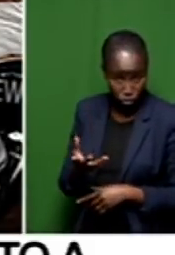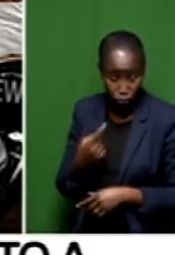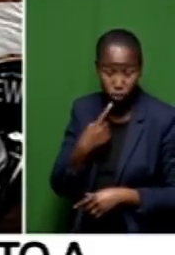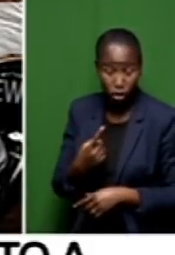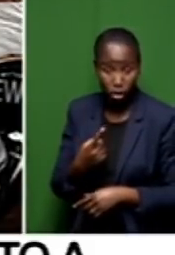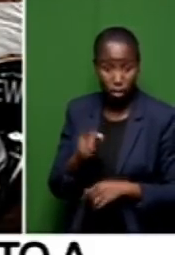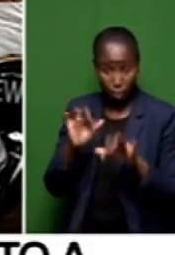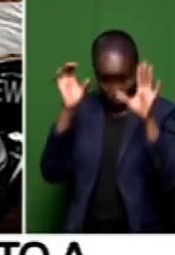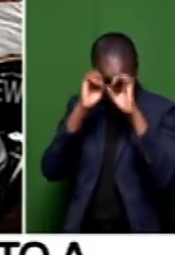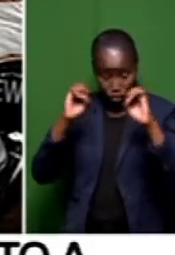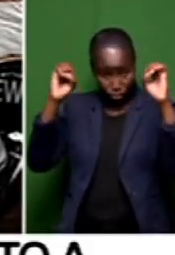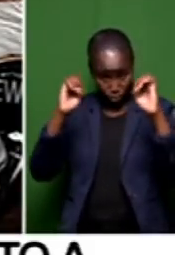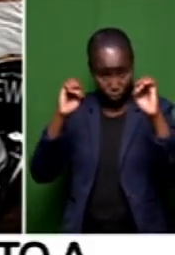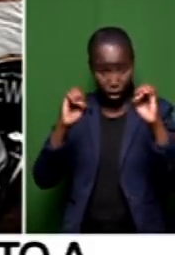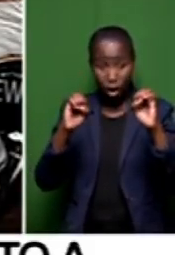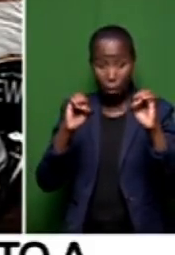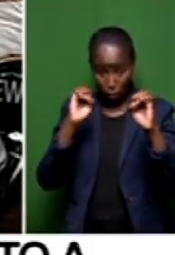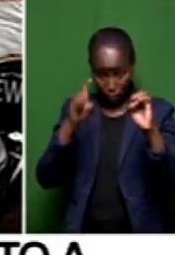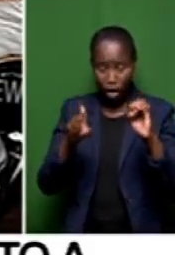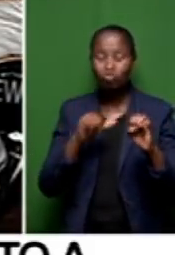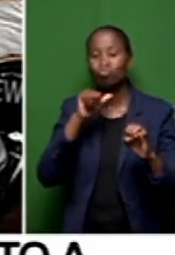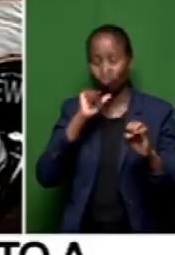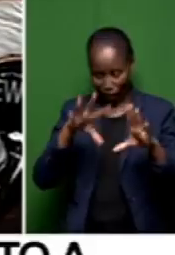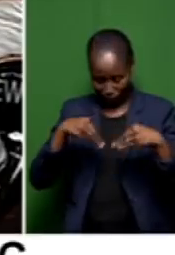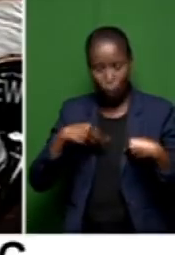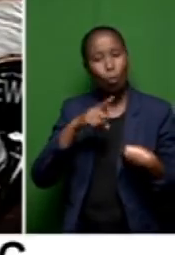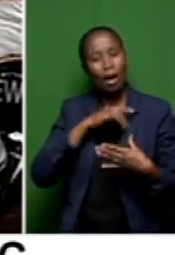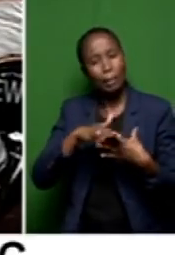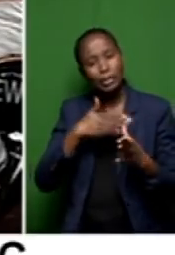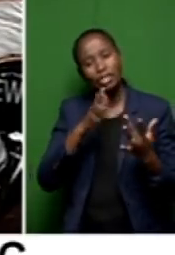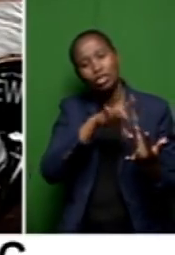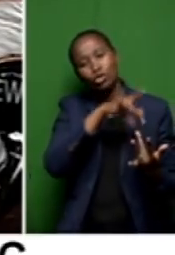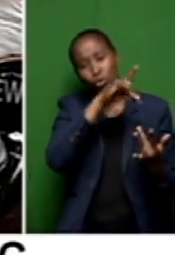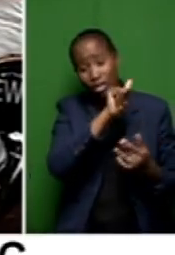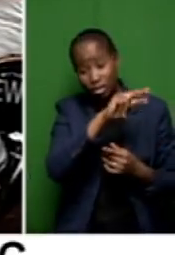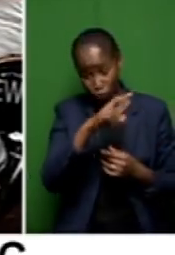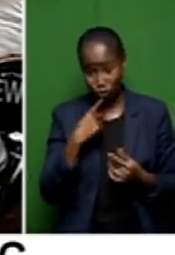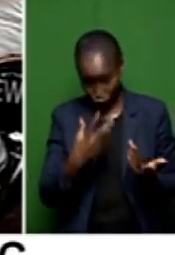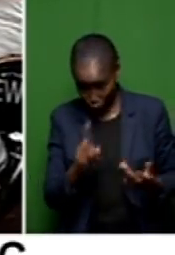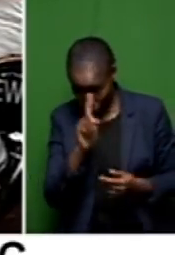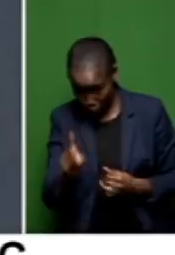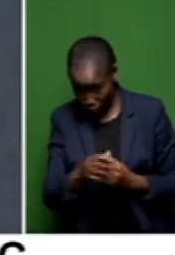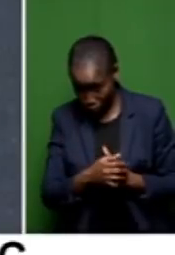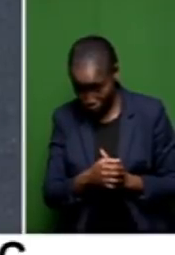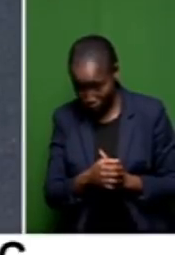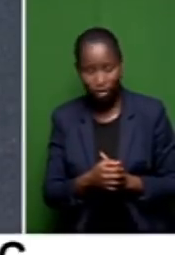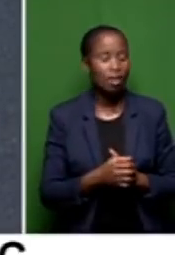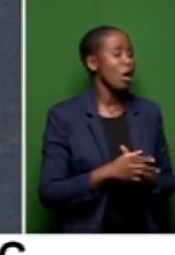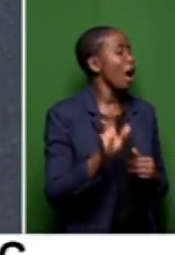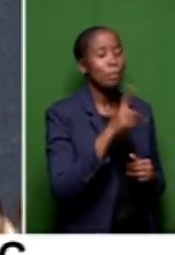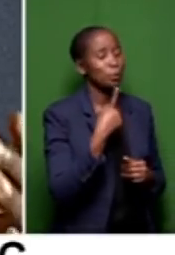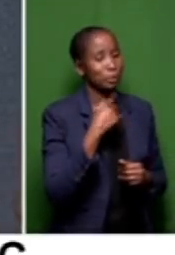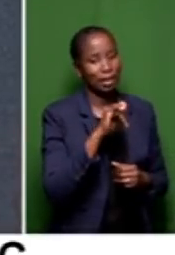deserve the services they get because they deserve the leaders that they voted into power. Is that what you're saying? I'm not saying they deserve that.